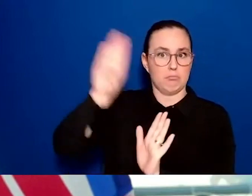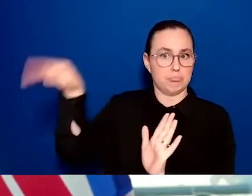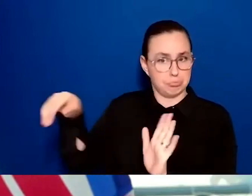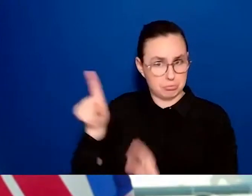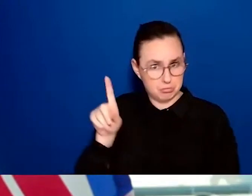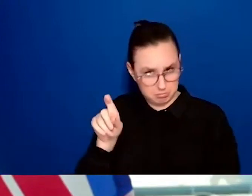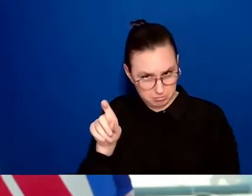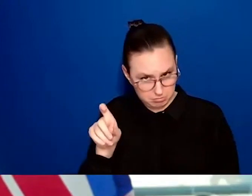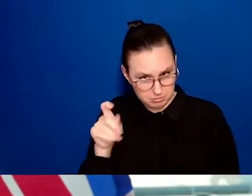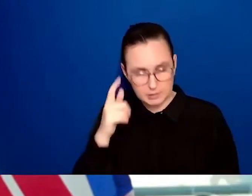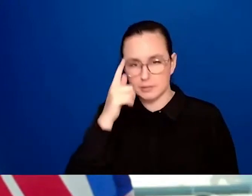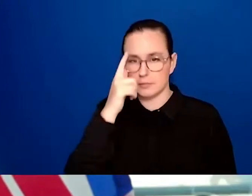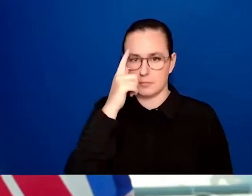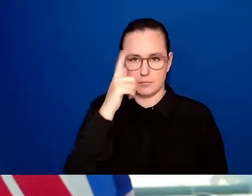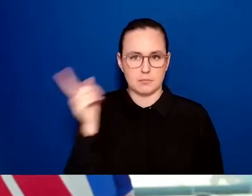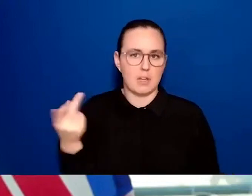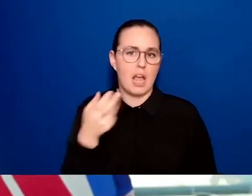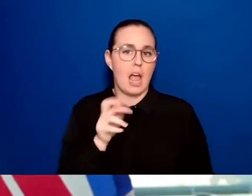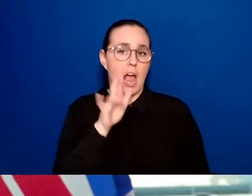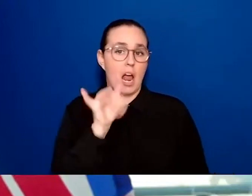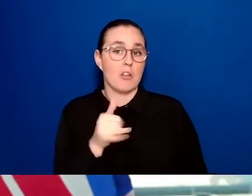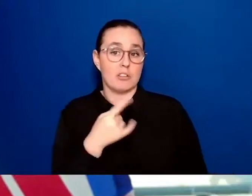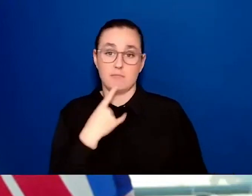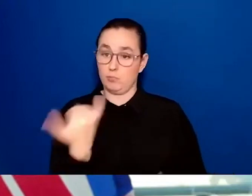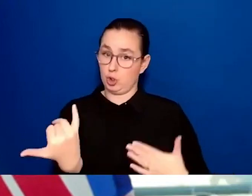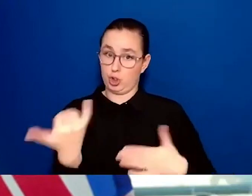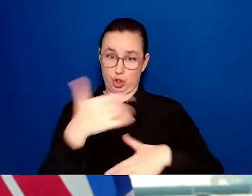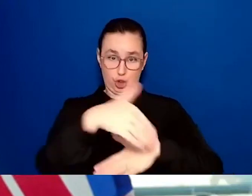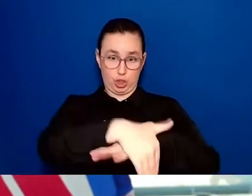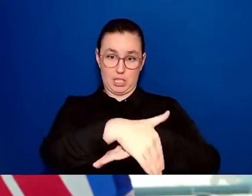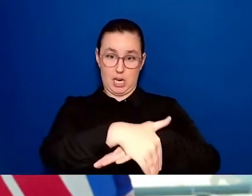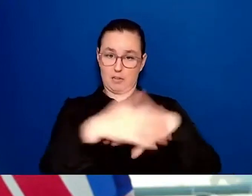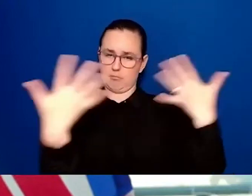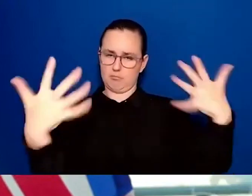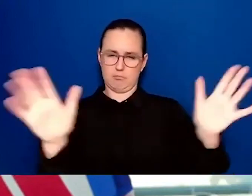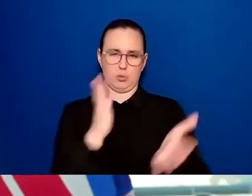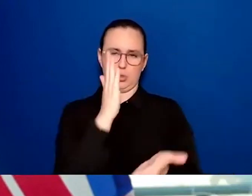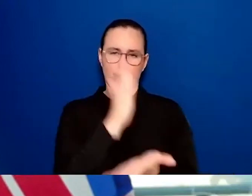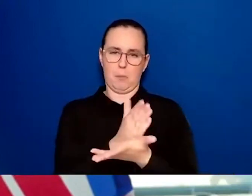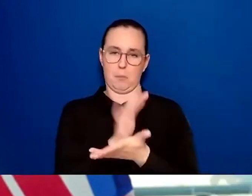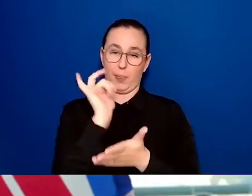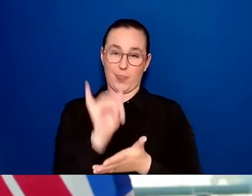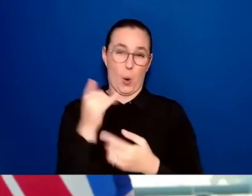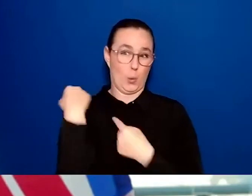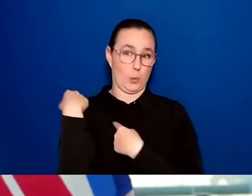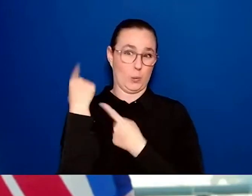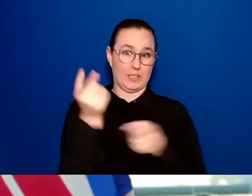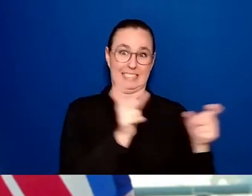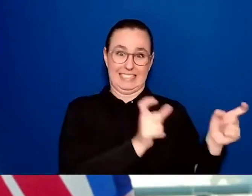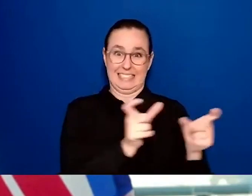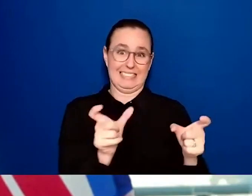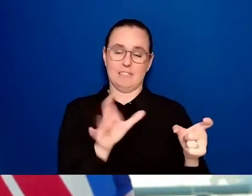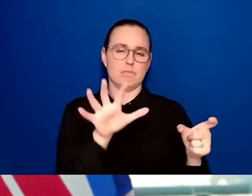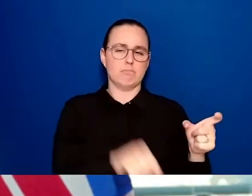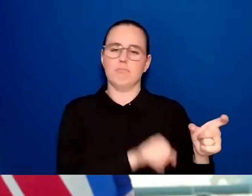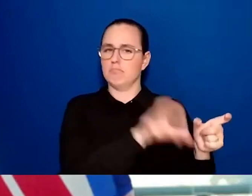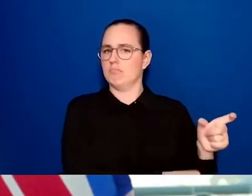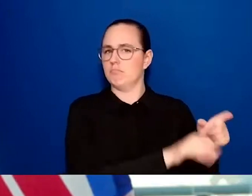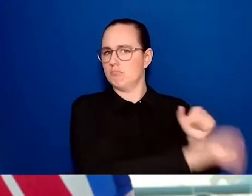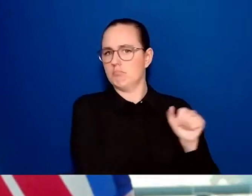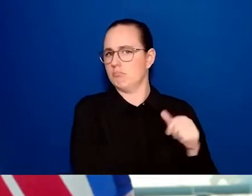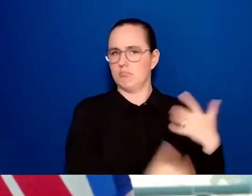details probably right now, and yes, that is something that will be lifted, I know,